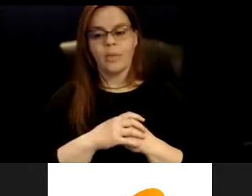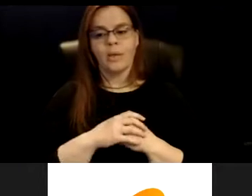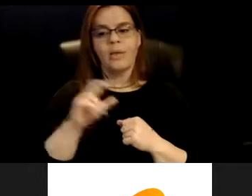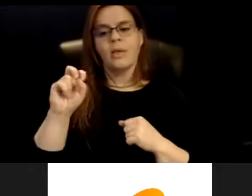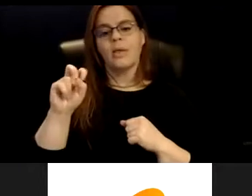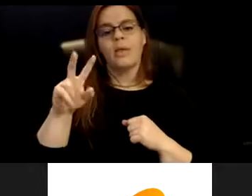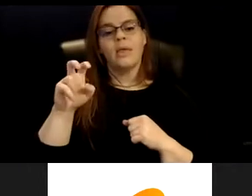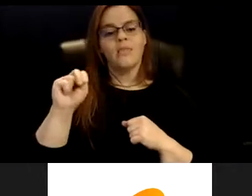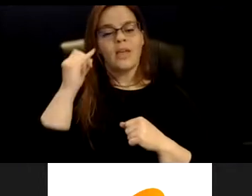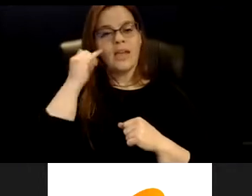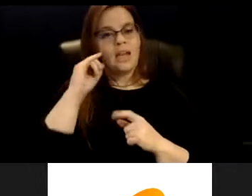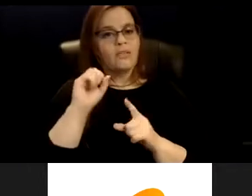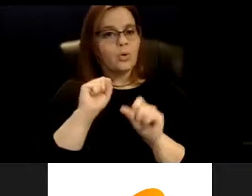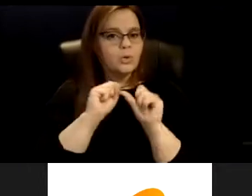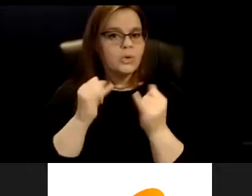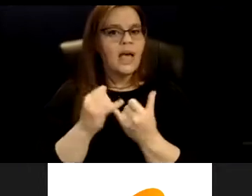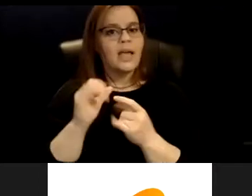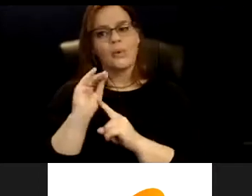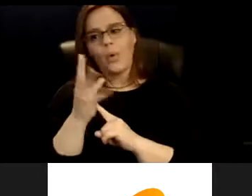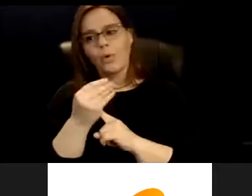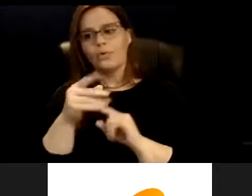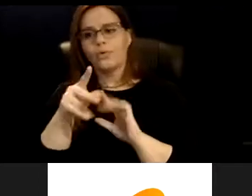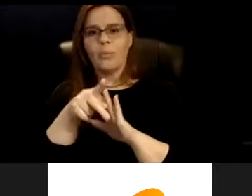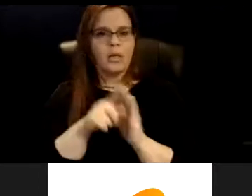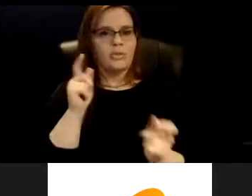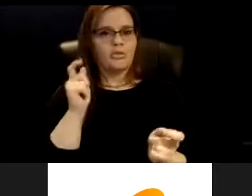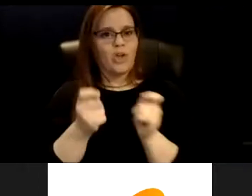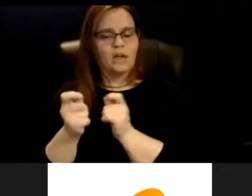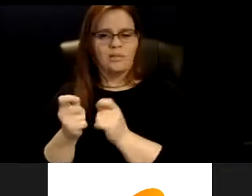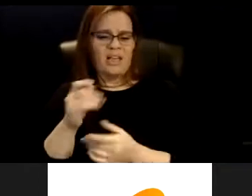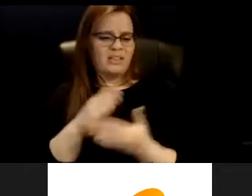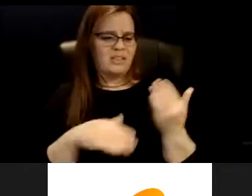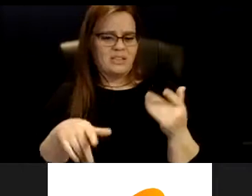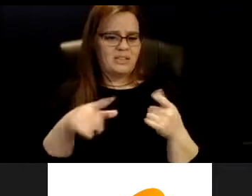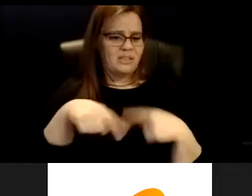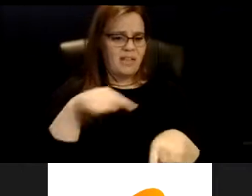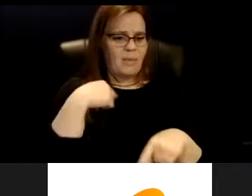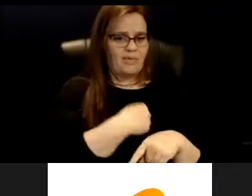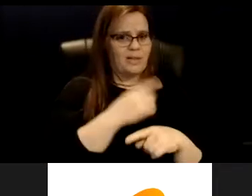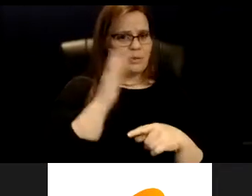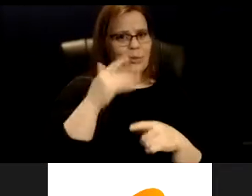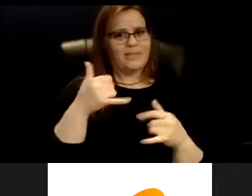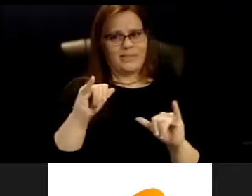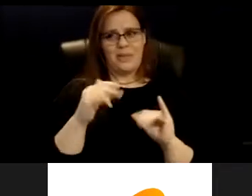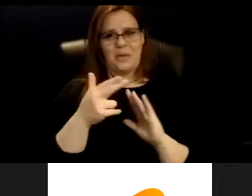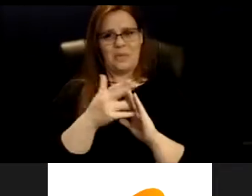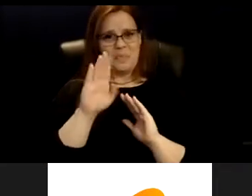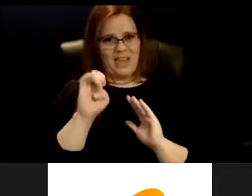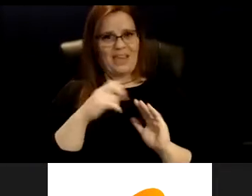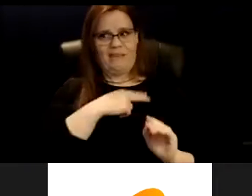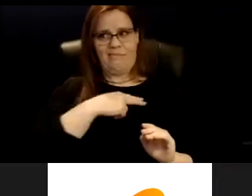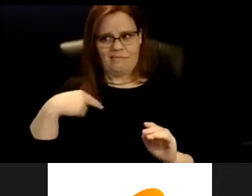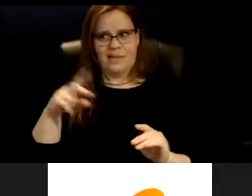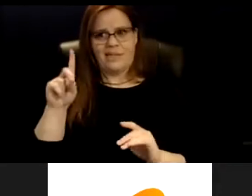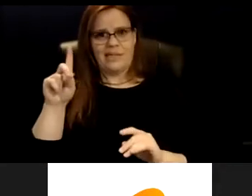culture, and policies were to change, there are some of us who are still going to be disabled. We're still going to have pieces